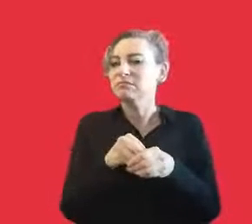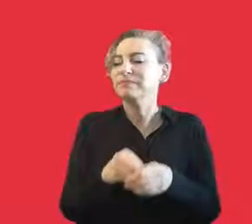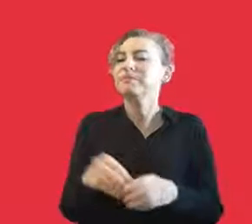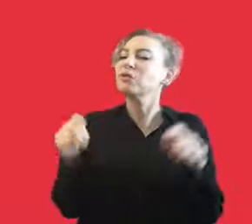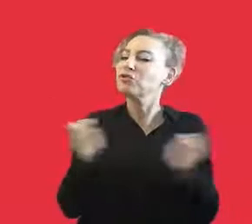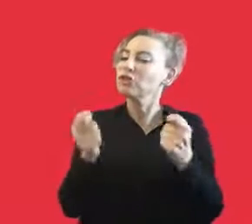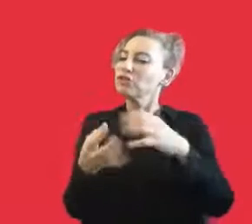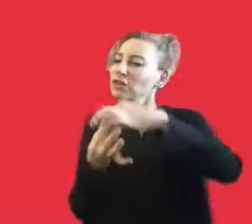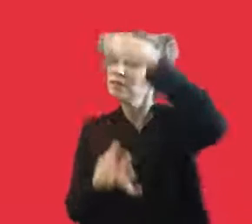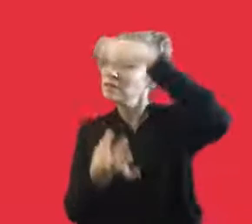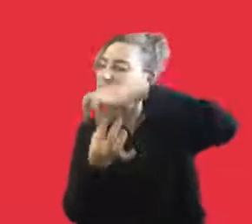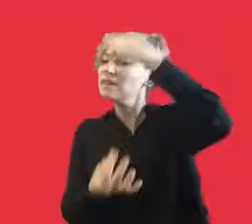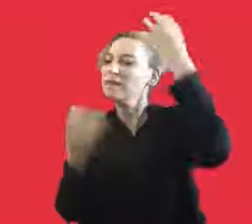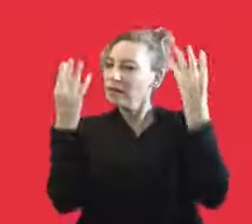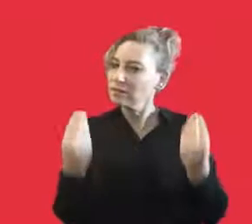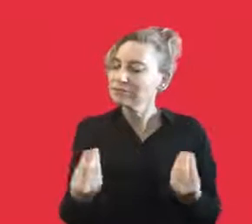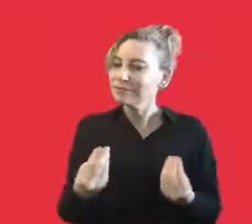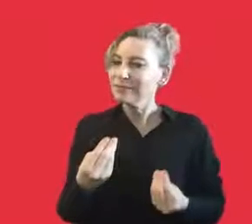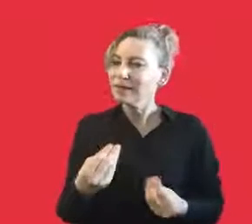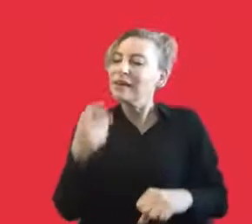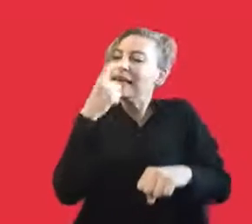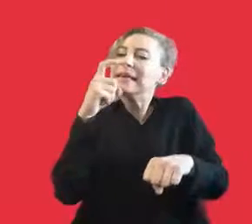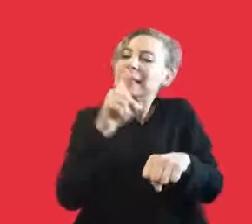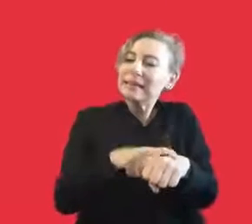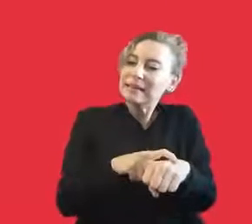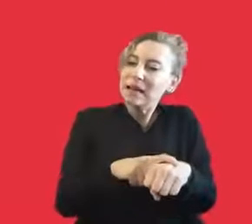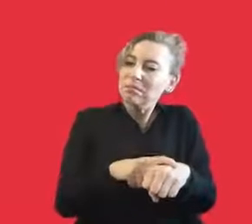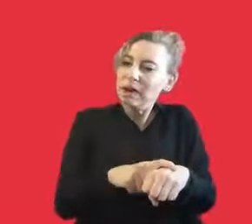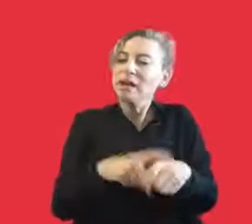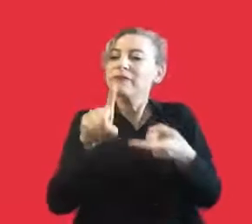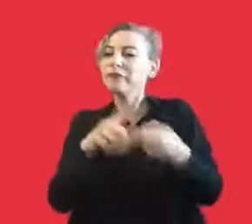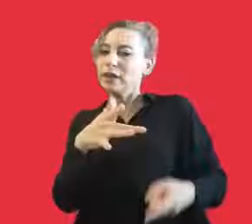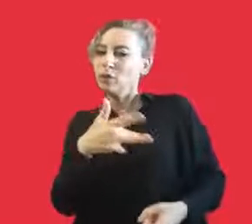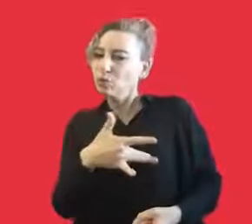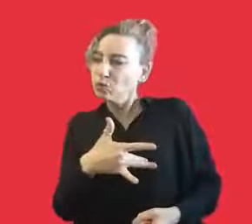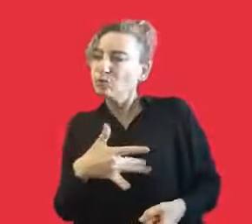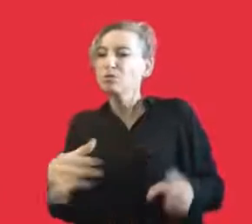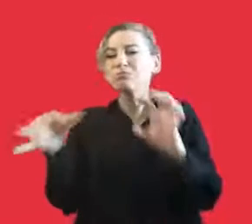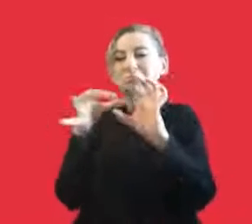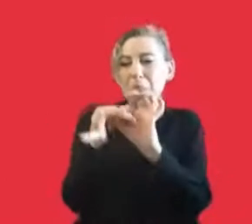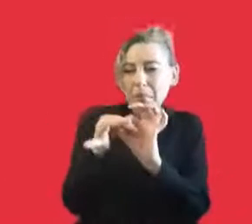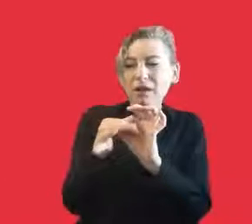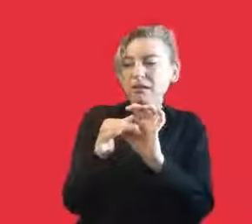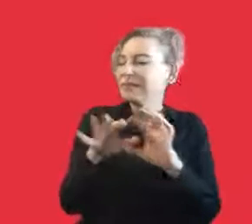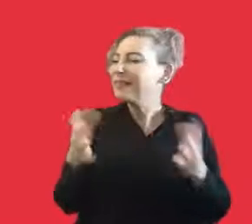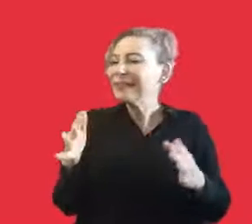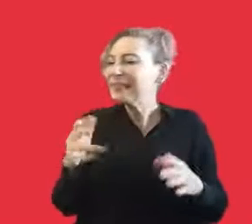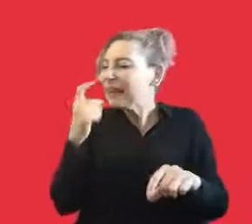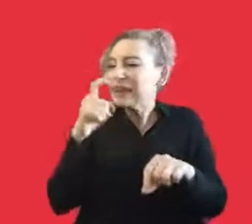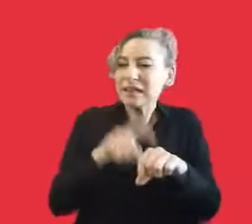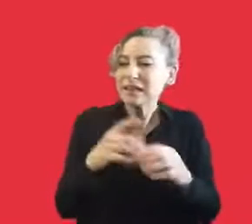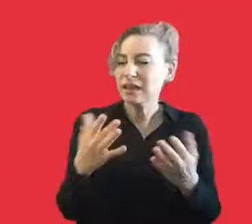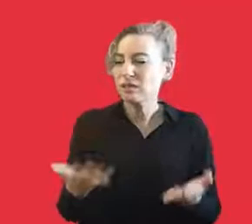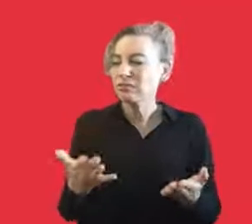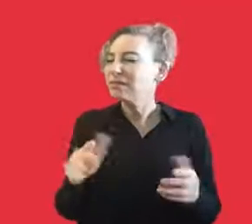possible with people who have faith in this regard, because I think there is very clear connection